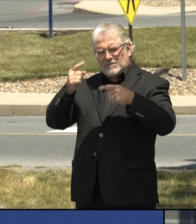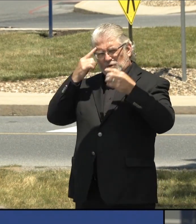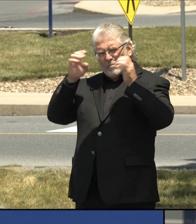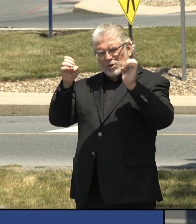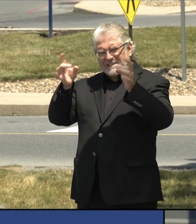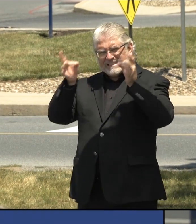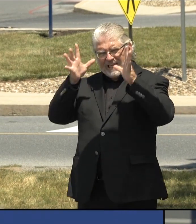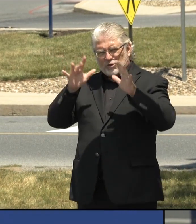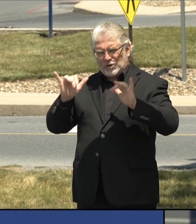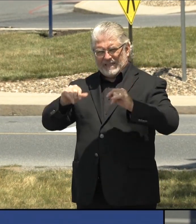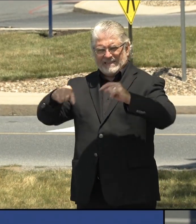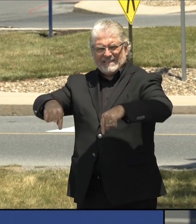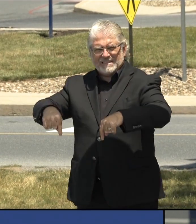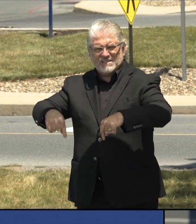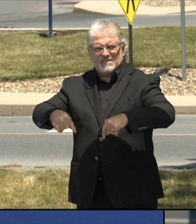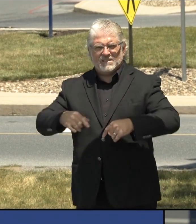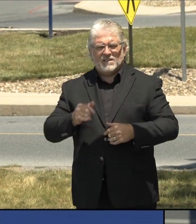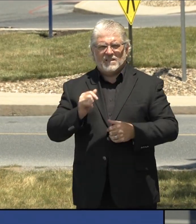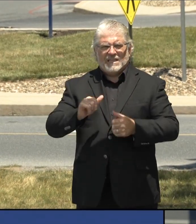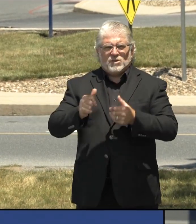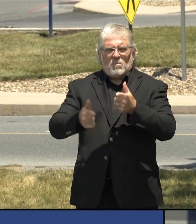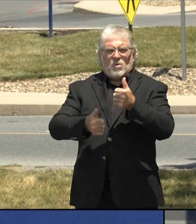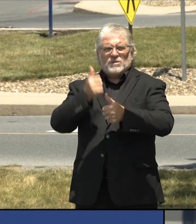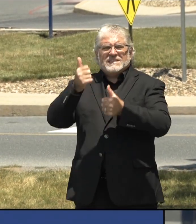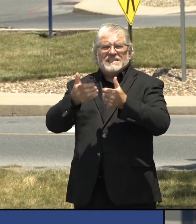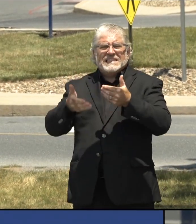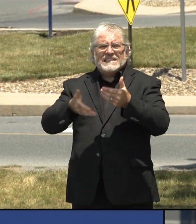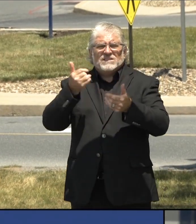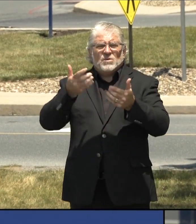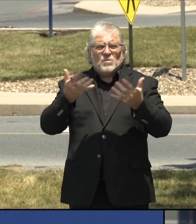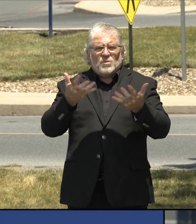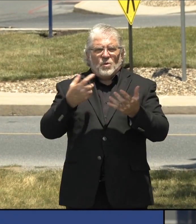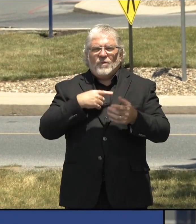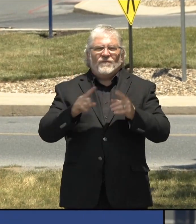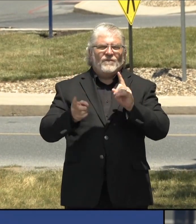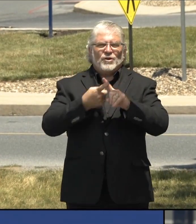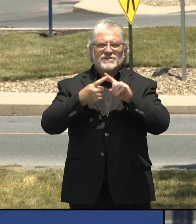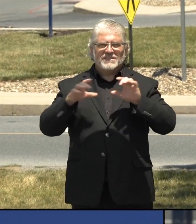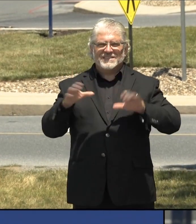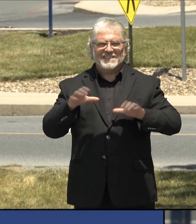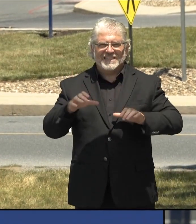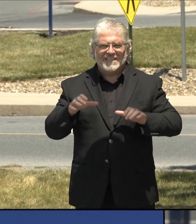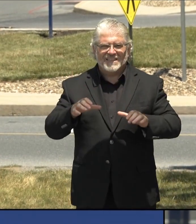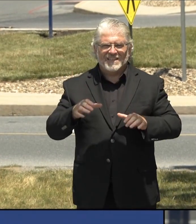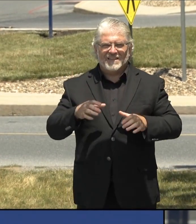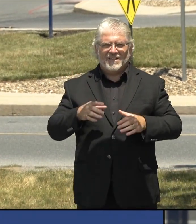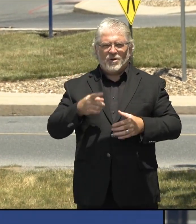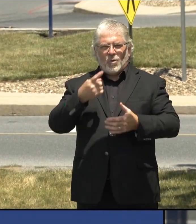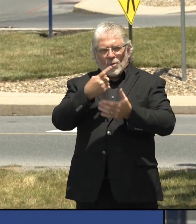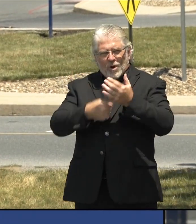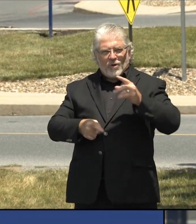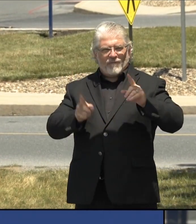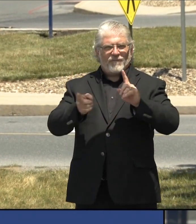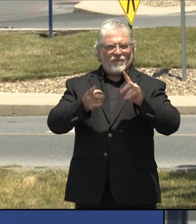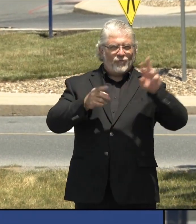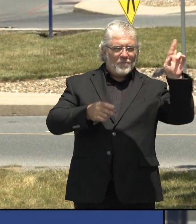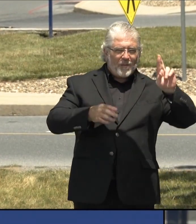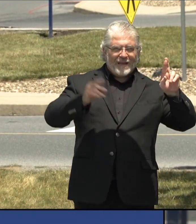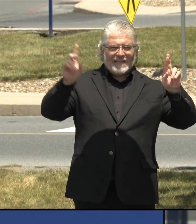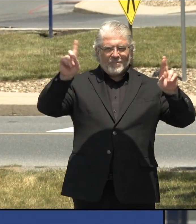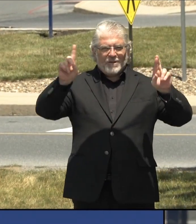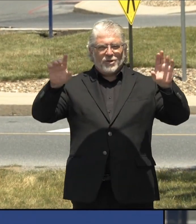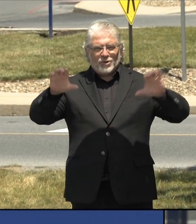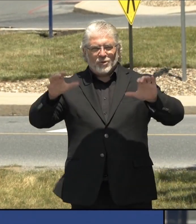The easiest thing to do would be what we originally did and what the Senate Republicans and Democrats did, and that is give the governor